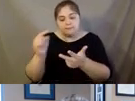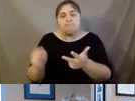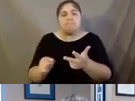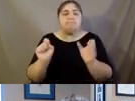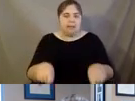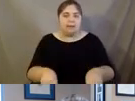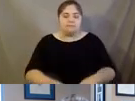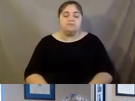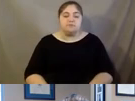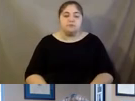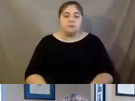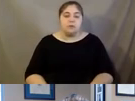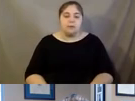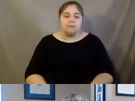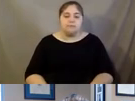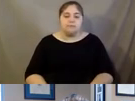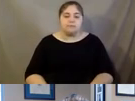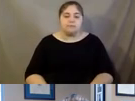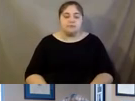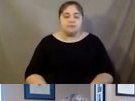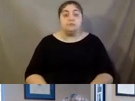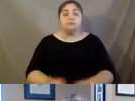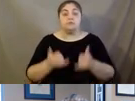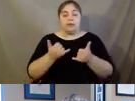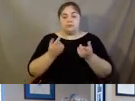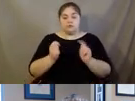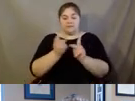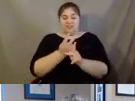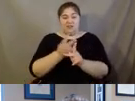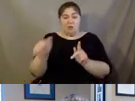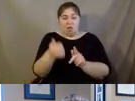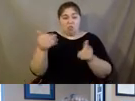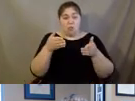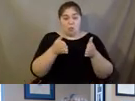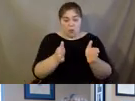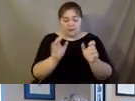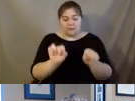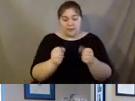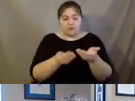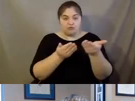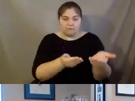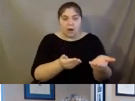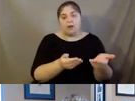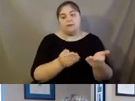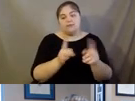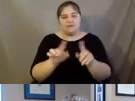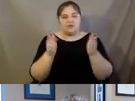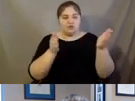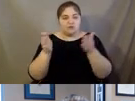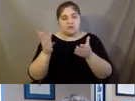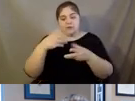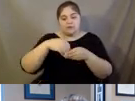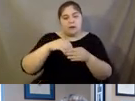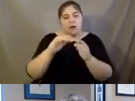and, um, we are exploring other ways that they might be able to provide, you know, engage in, in, you know, virtual